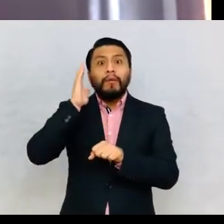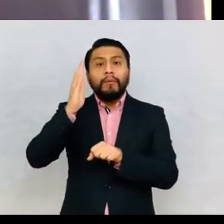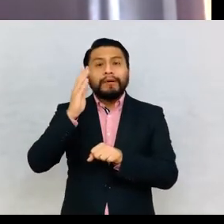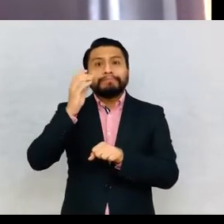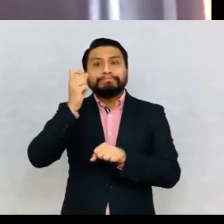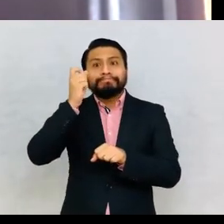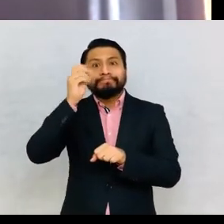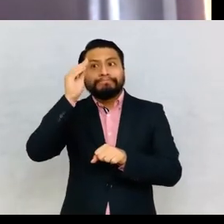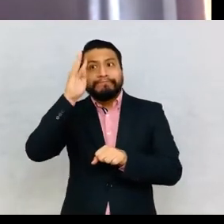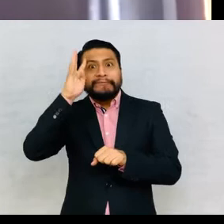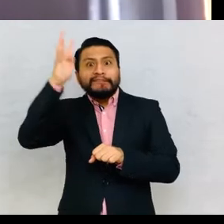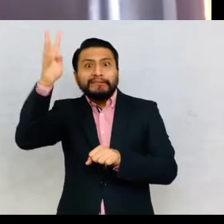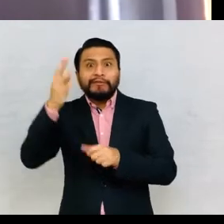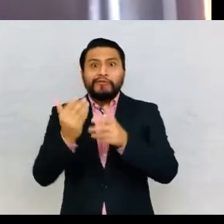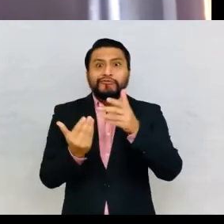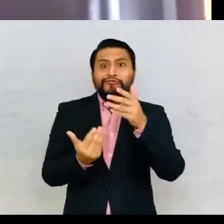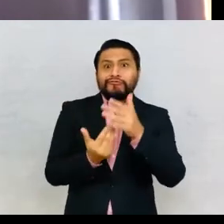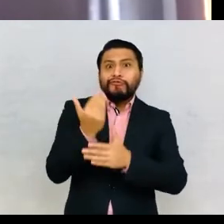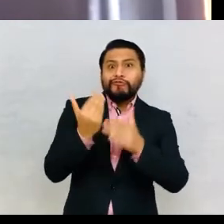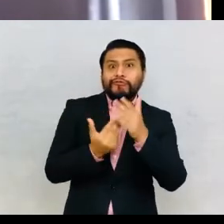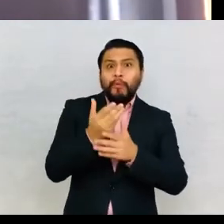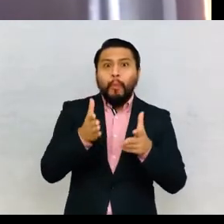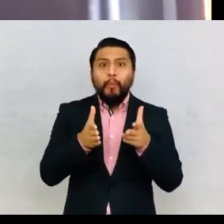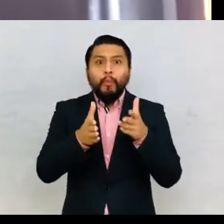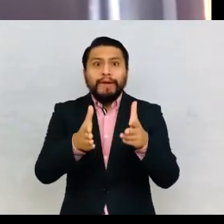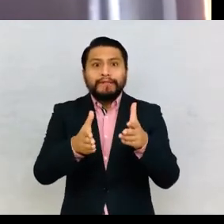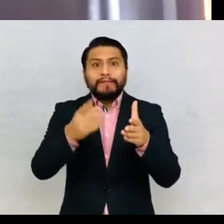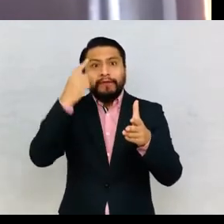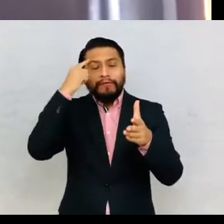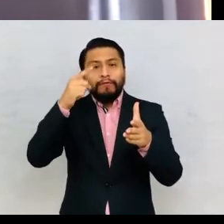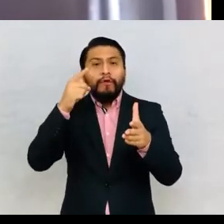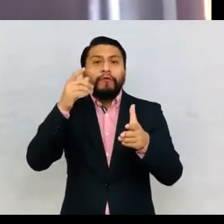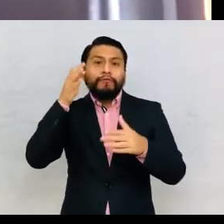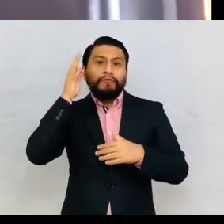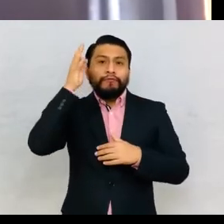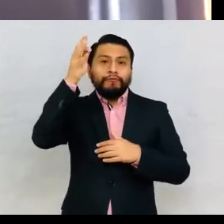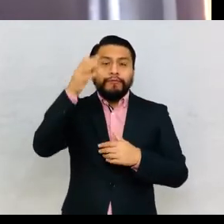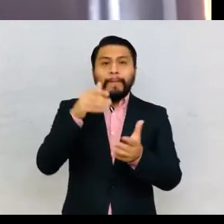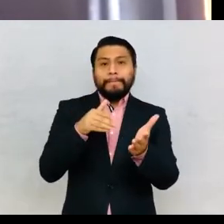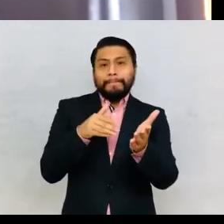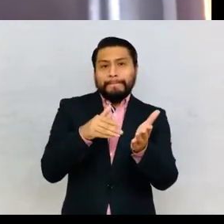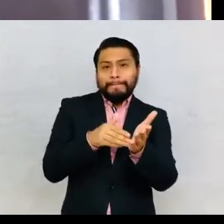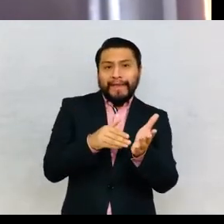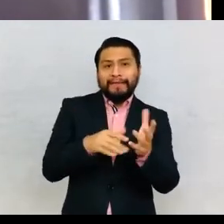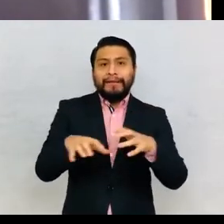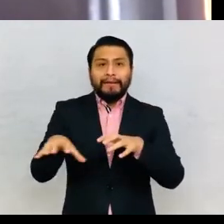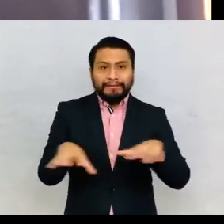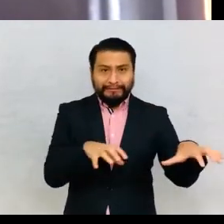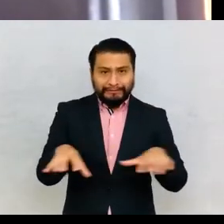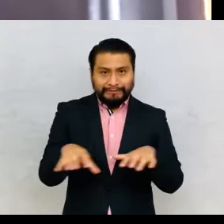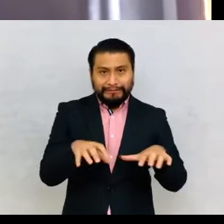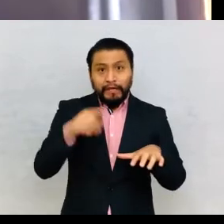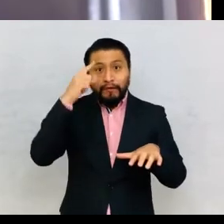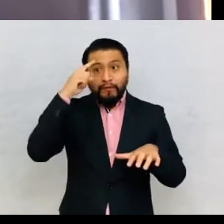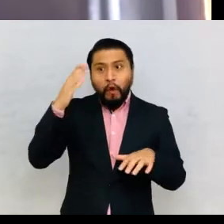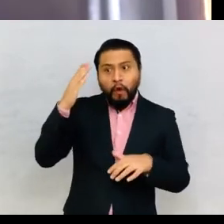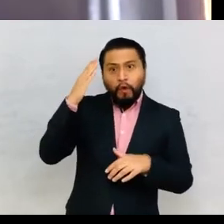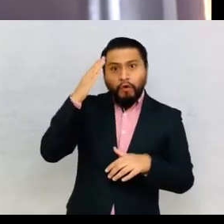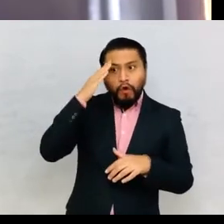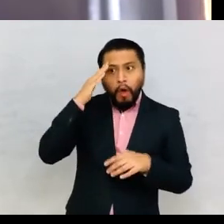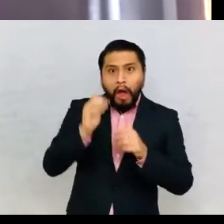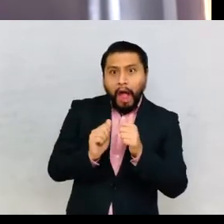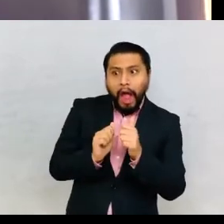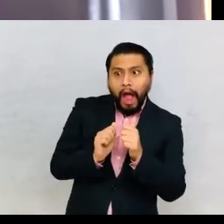instruments, which over time became central to medical practice to sound out and diagnose